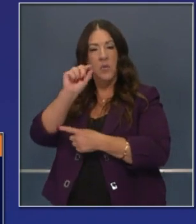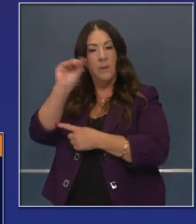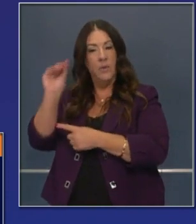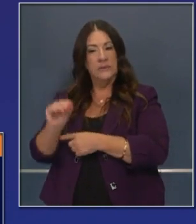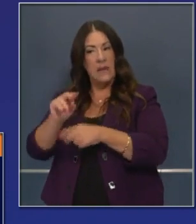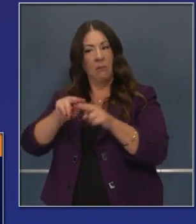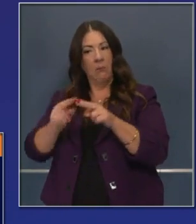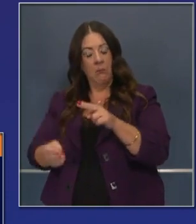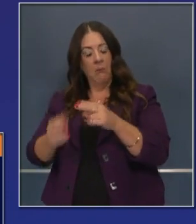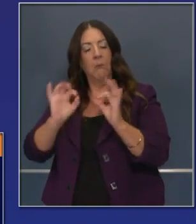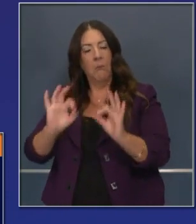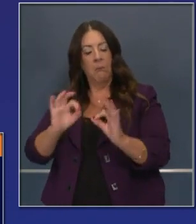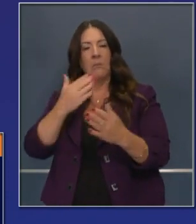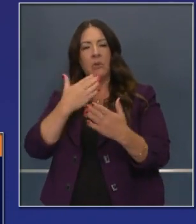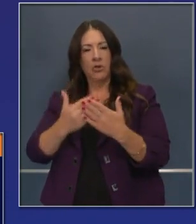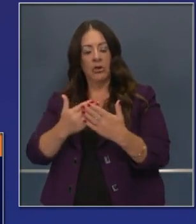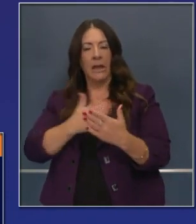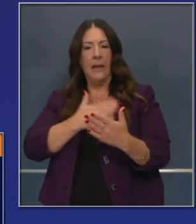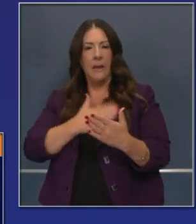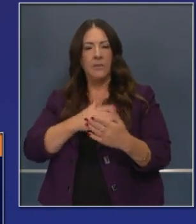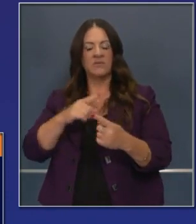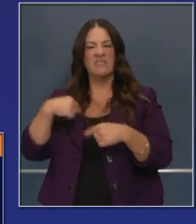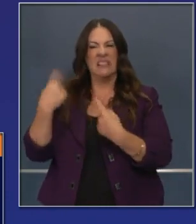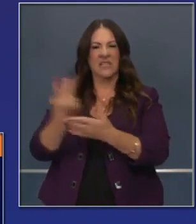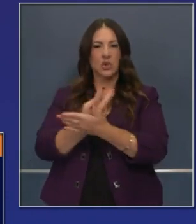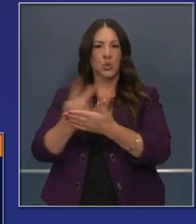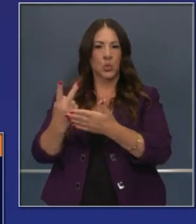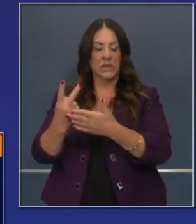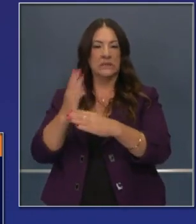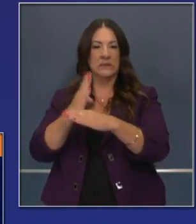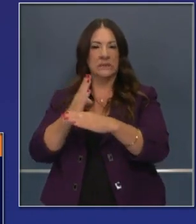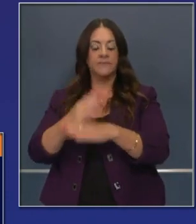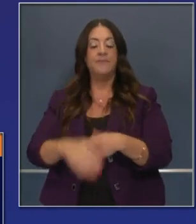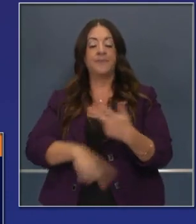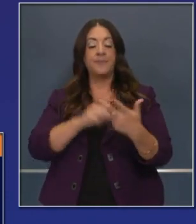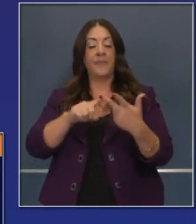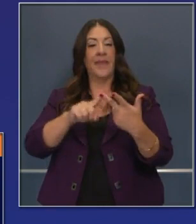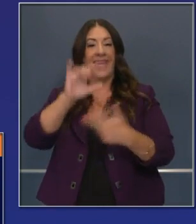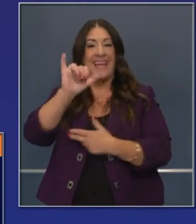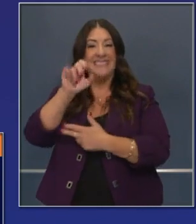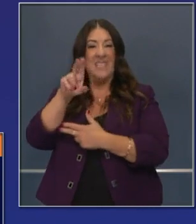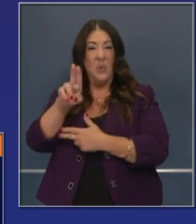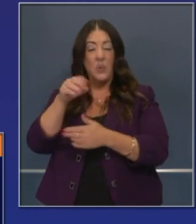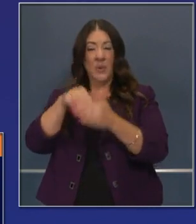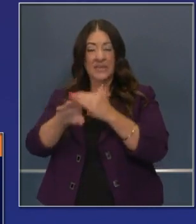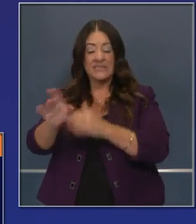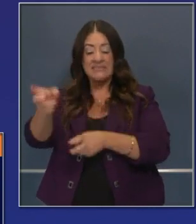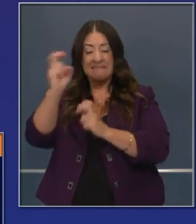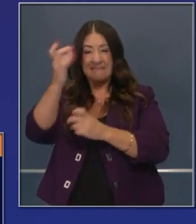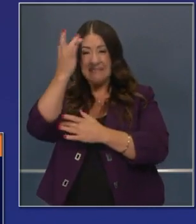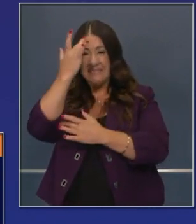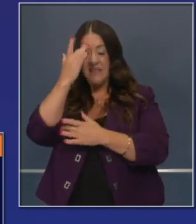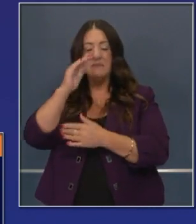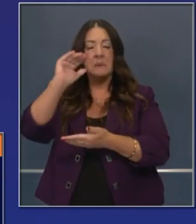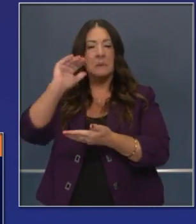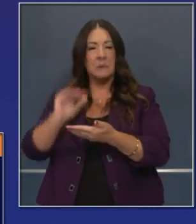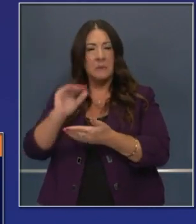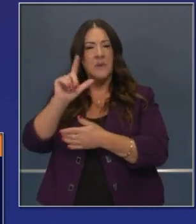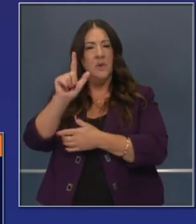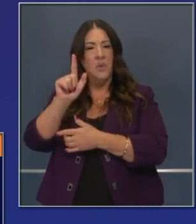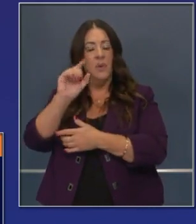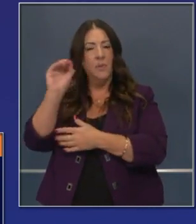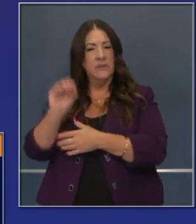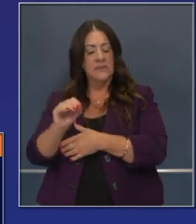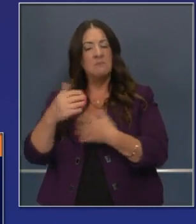over the course of the last 14 days. ICU emissions tracking similarly, a 21% decrease.